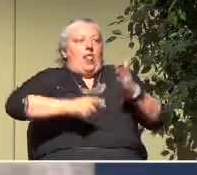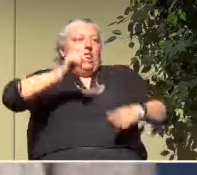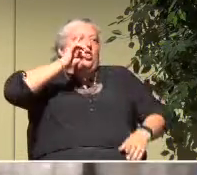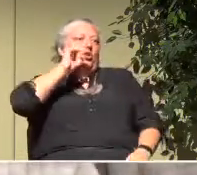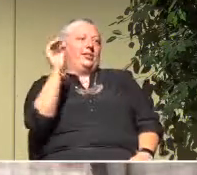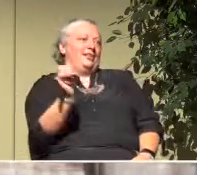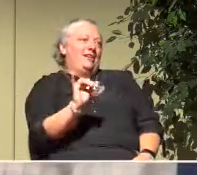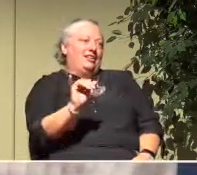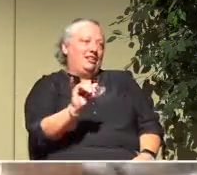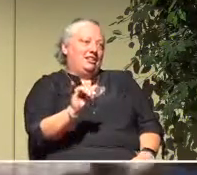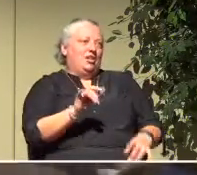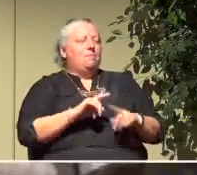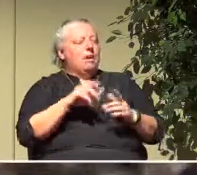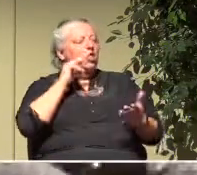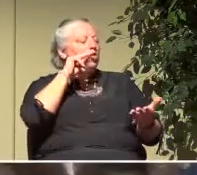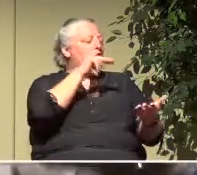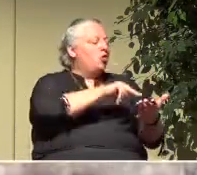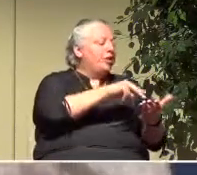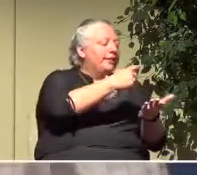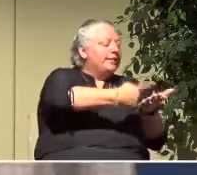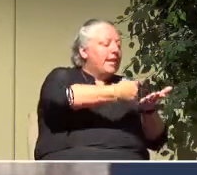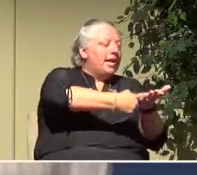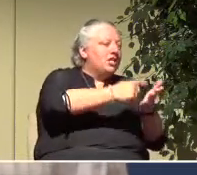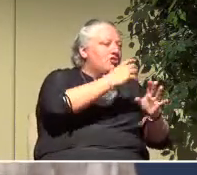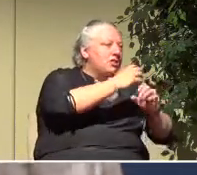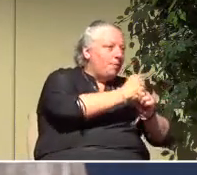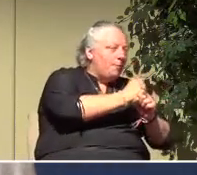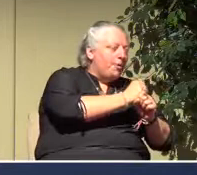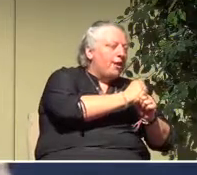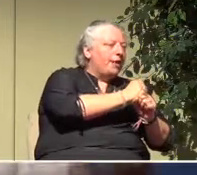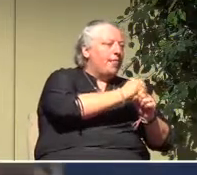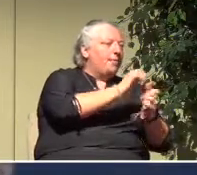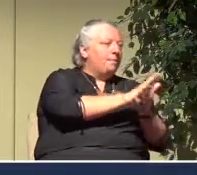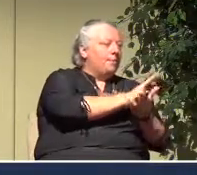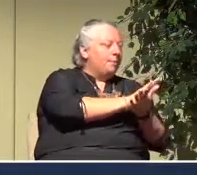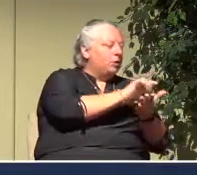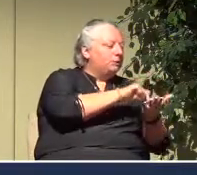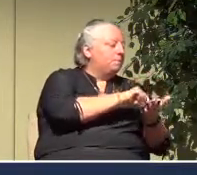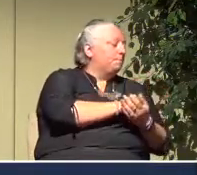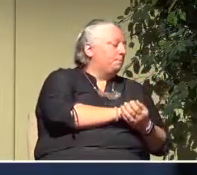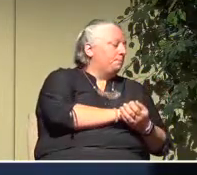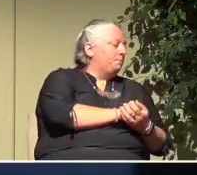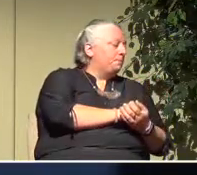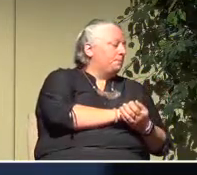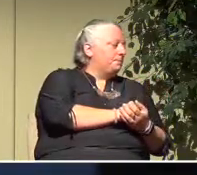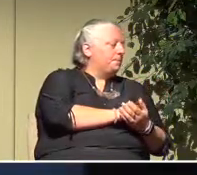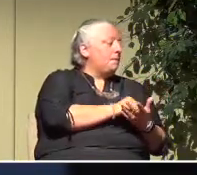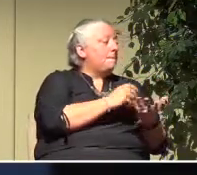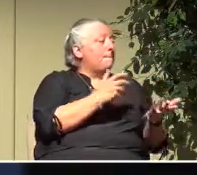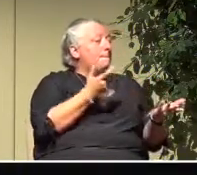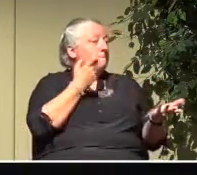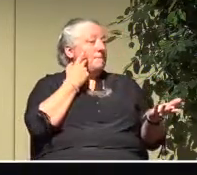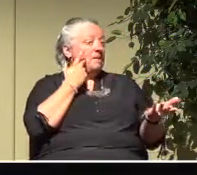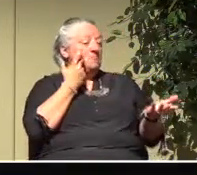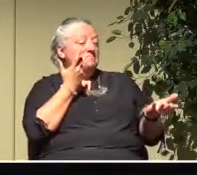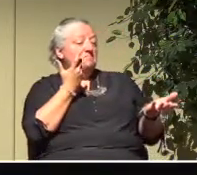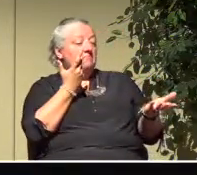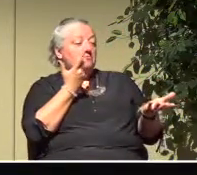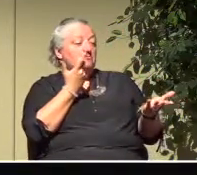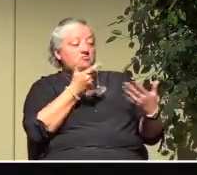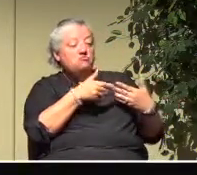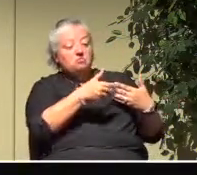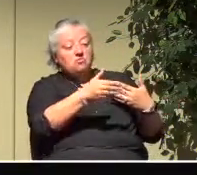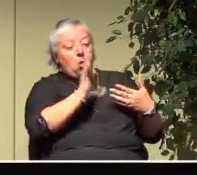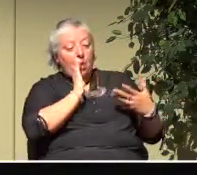But if you look at the discussion summary and draw out of that and you think about what it is that we want to see happen, it's